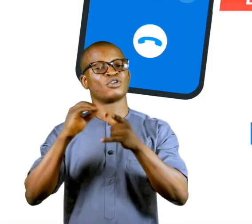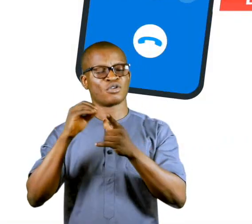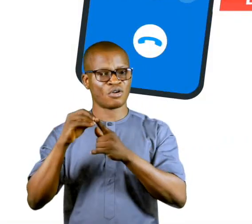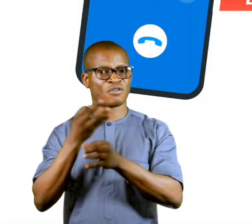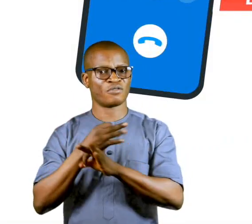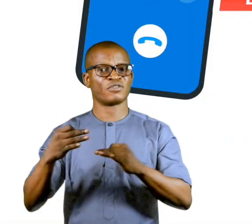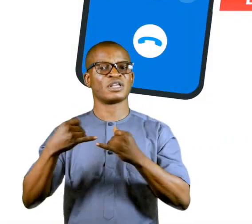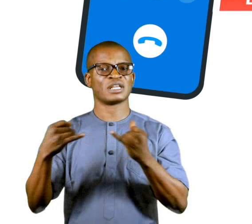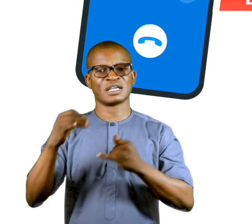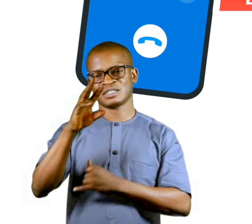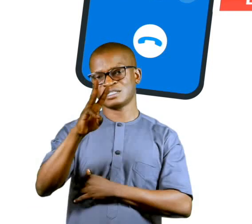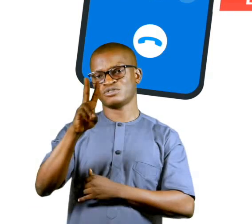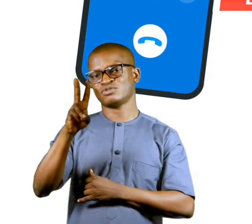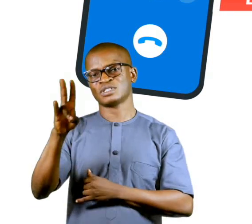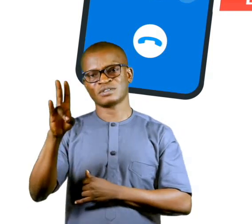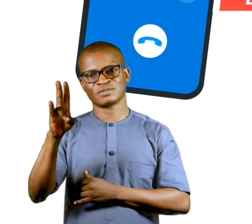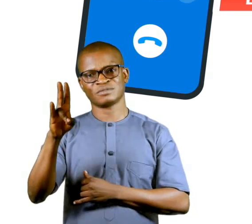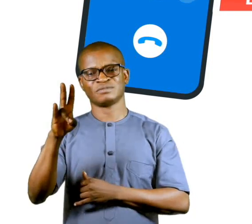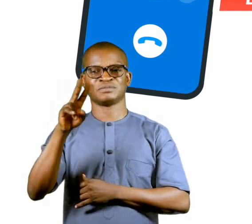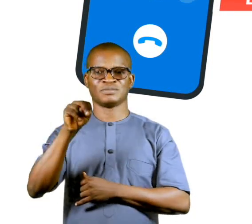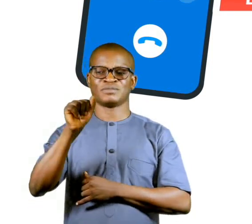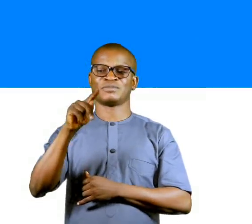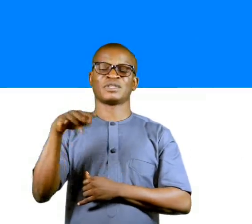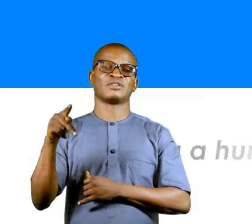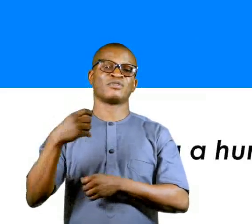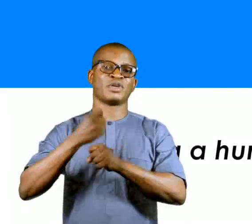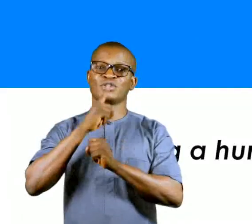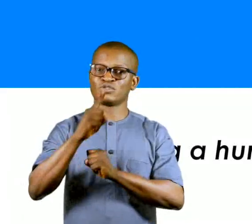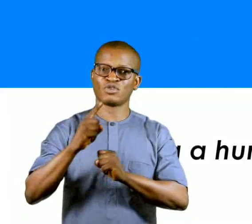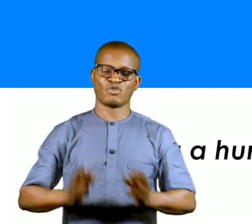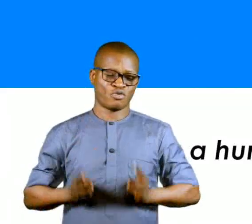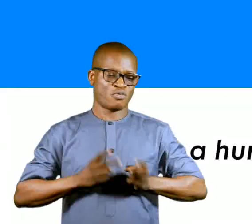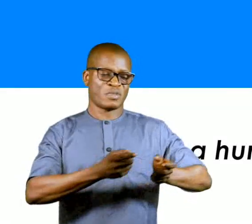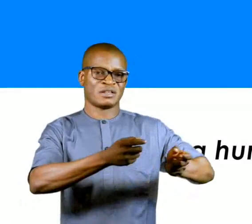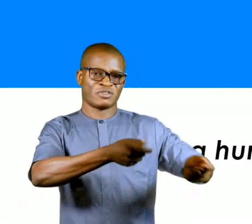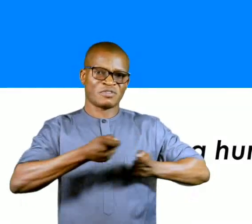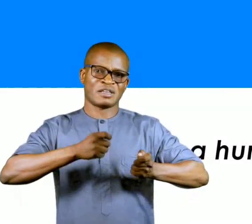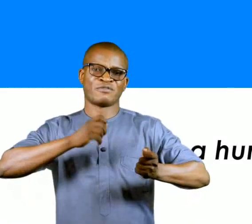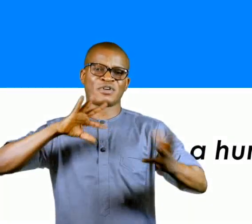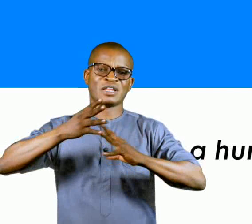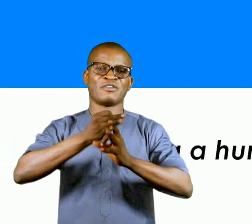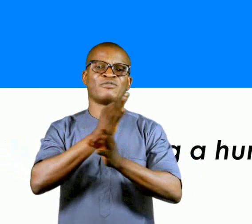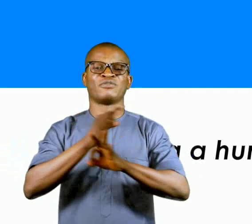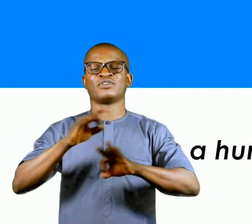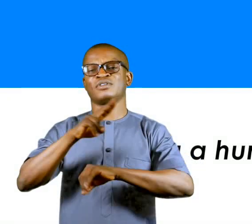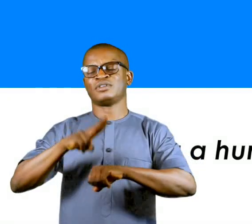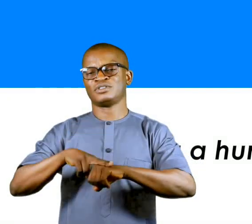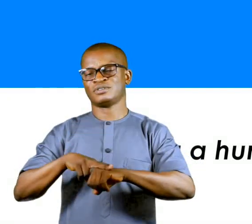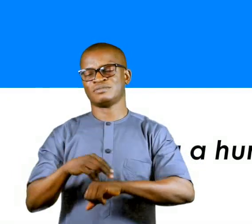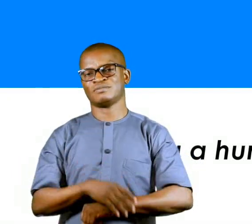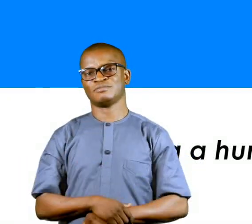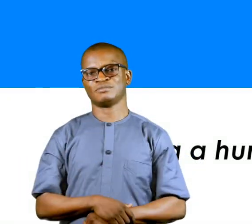0000203 or the toll-free shortcode 627. NAPTIP, ensuring a human trafficking and violence-free